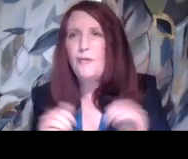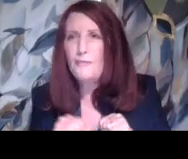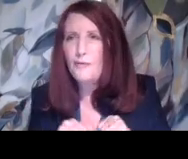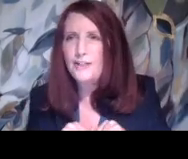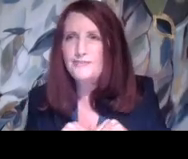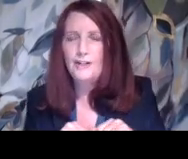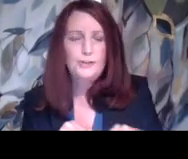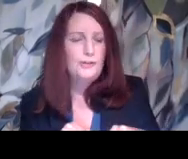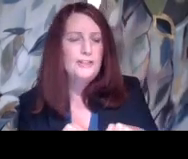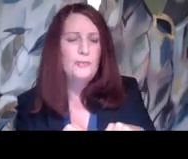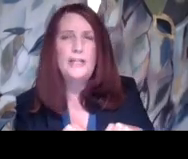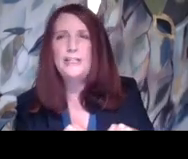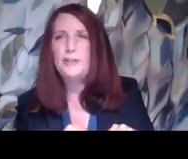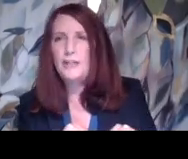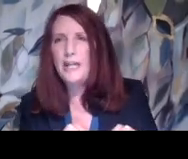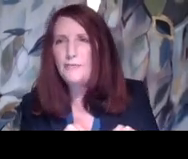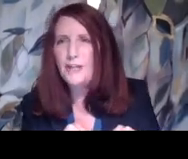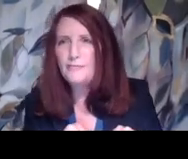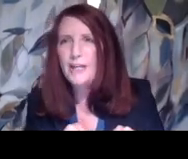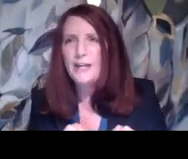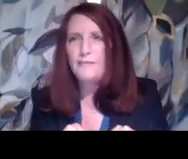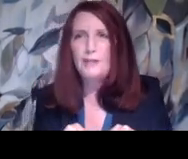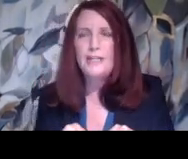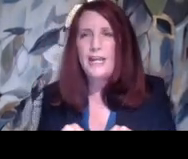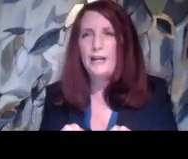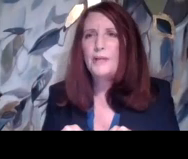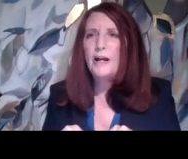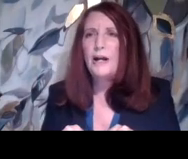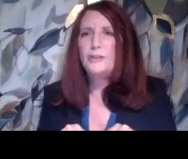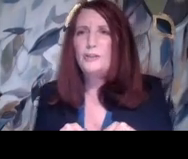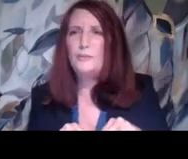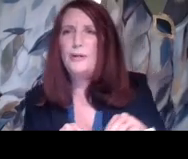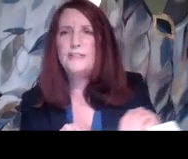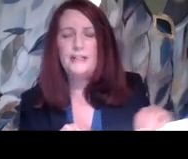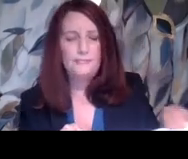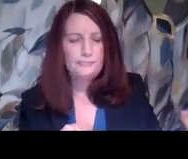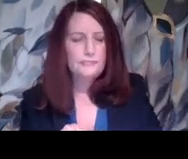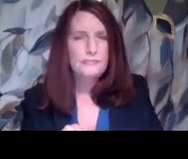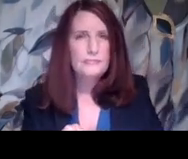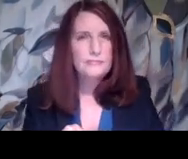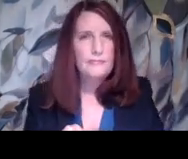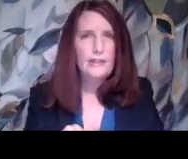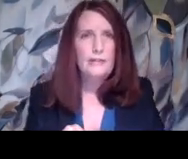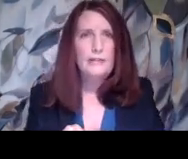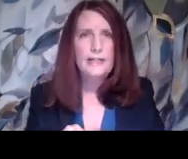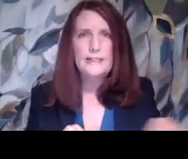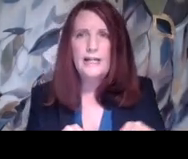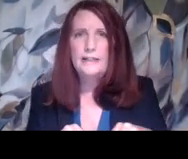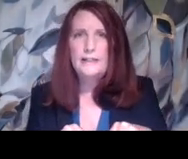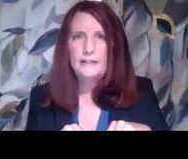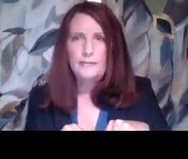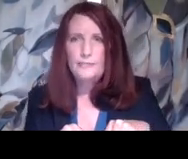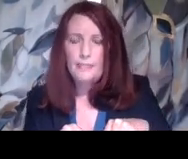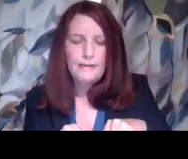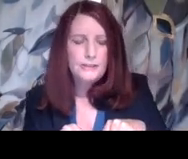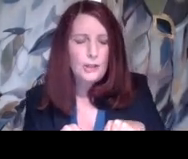platform for his fellow students. And what he's going to get for them if he became a student president. Next slide.